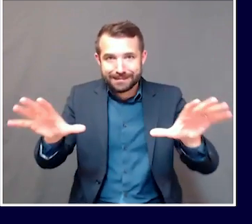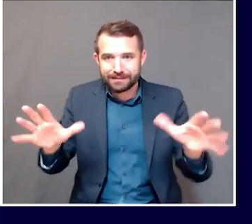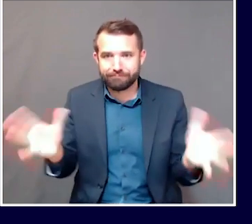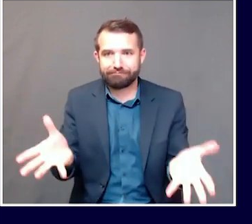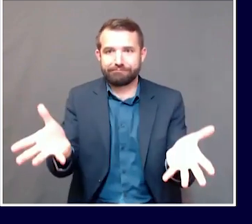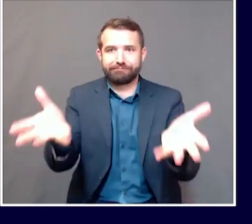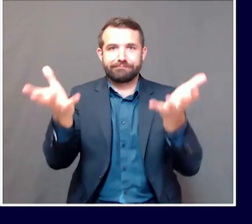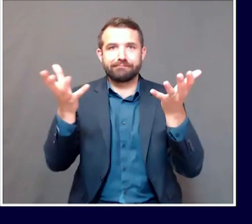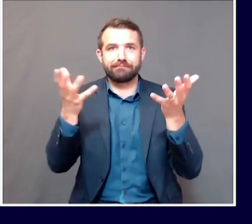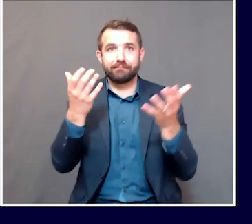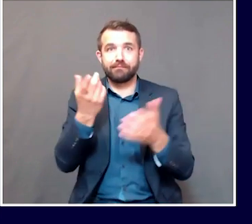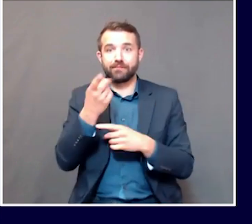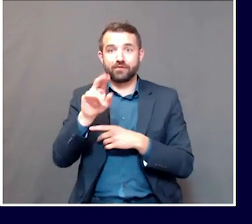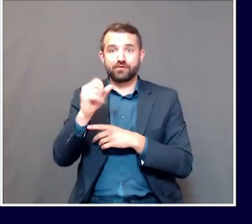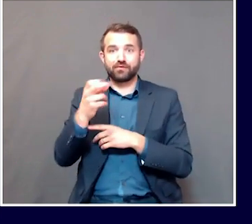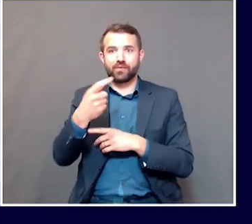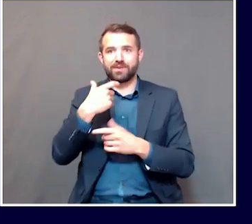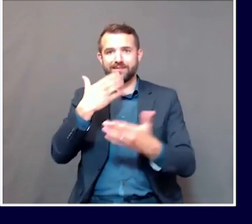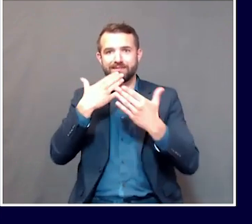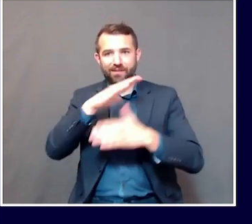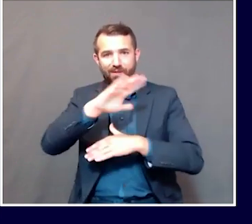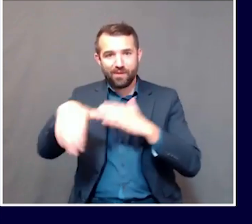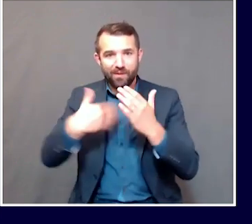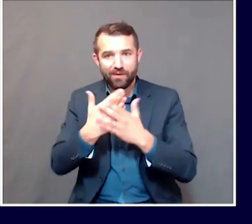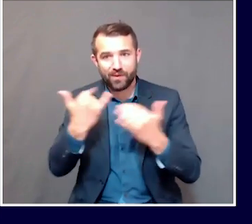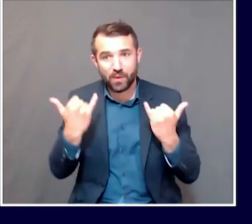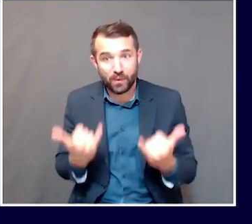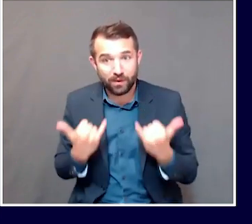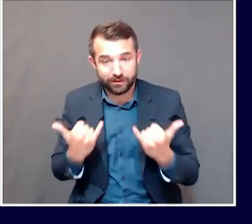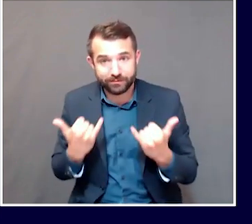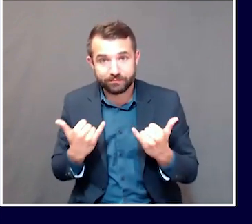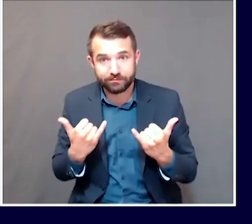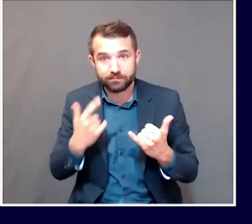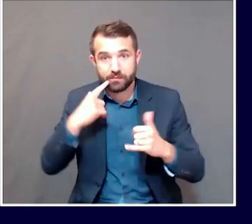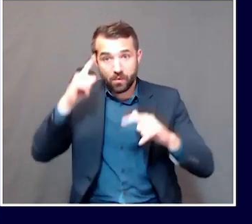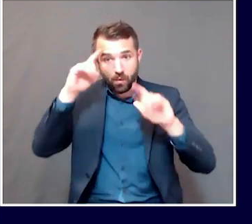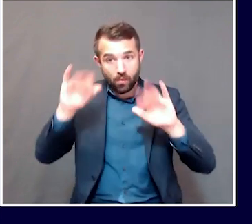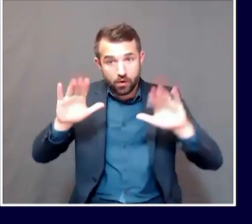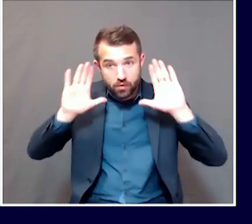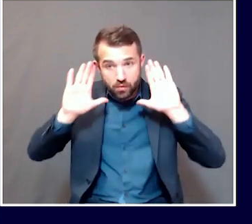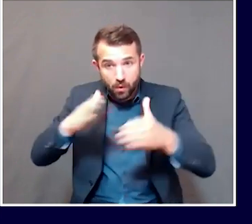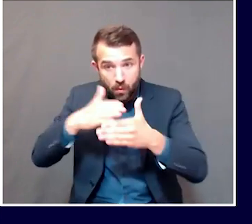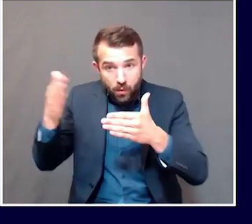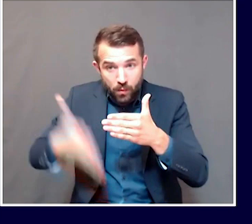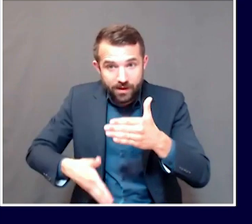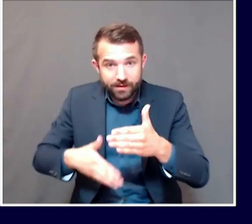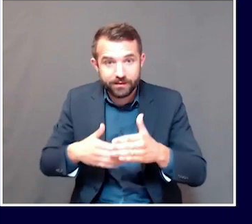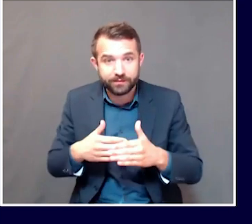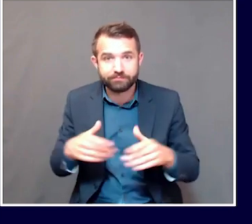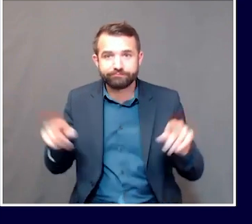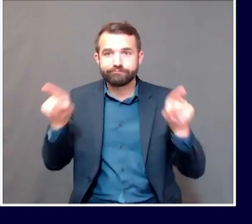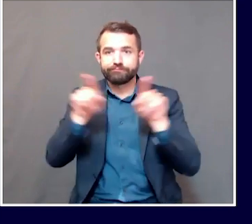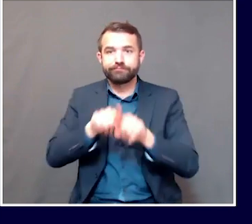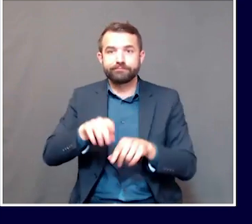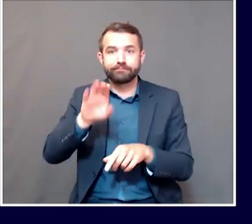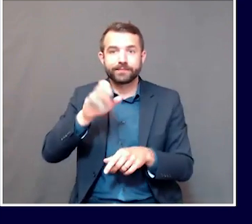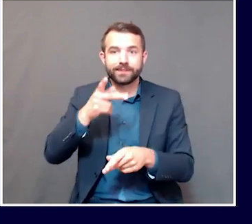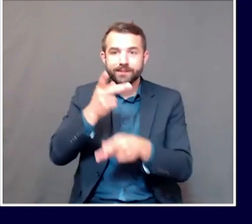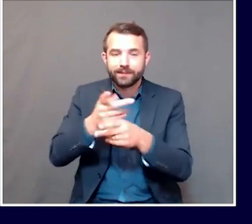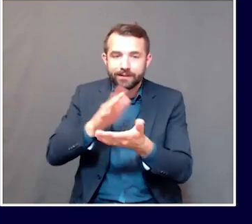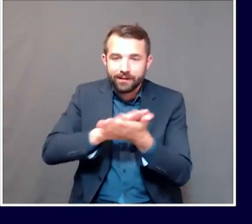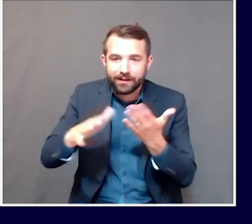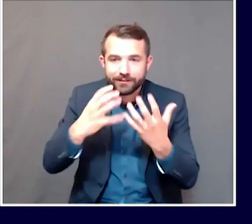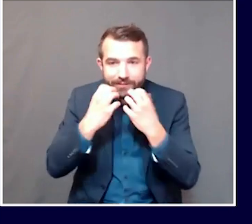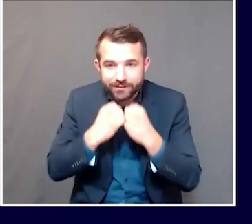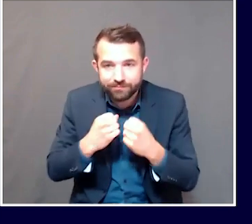thank you all so much for joining this afternoon. I hope everyone has a great weekend. As always, please be kind and take care of